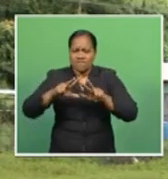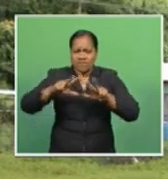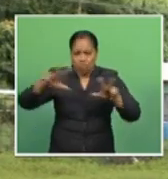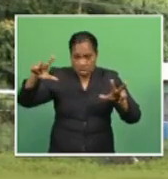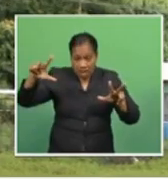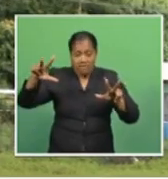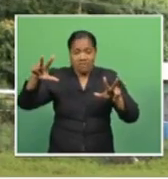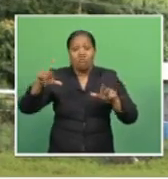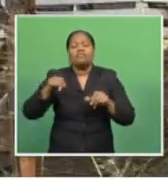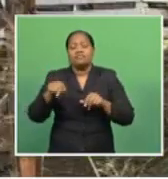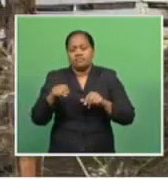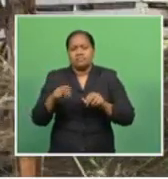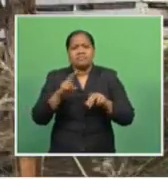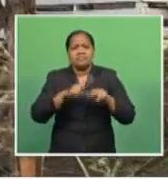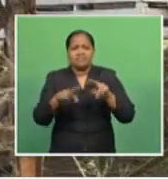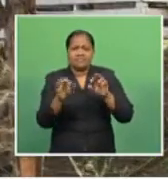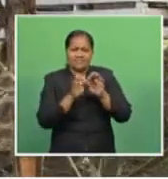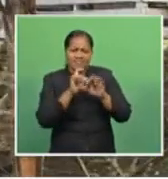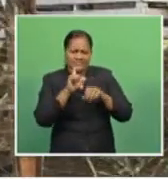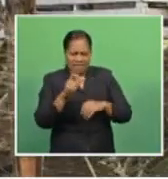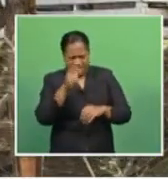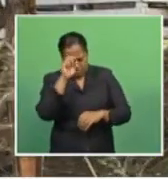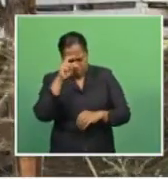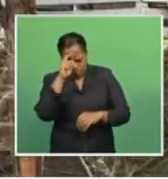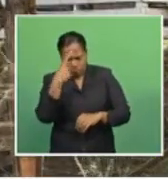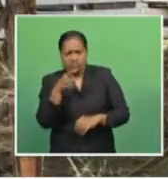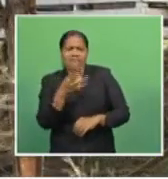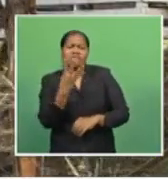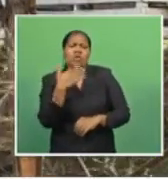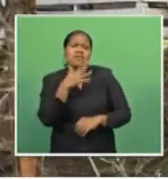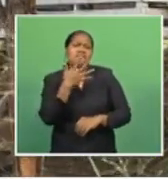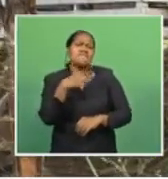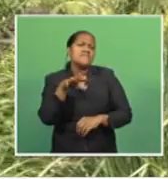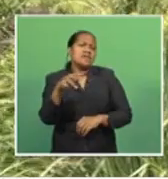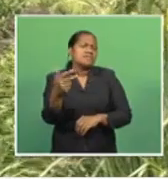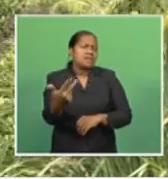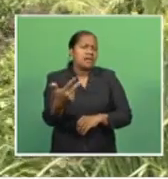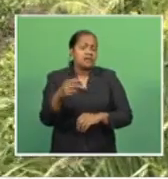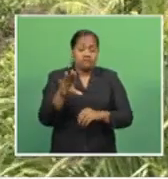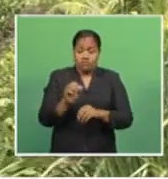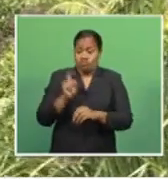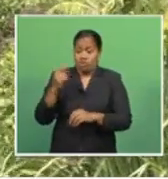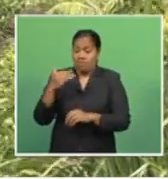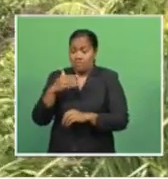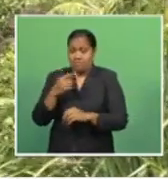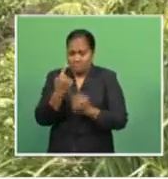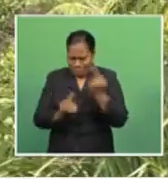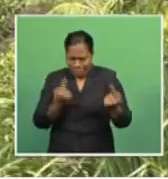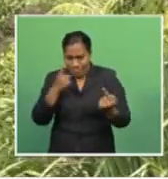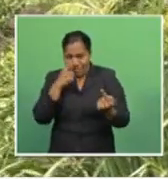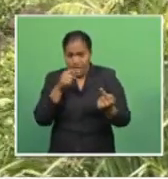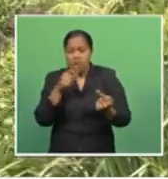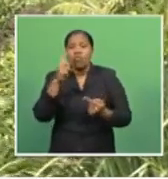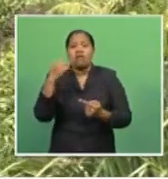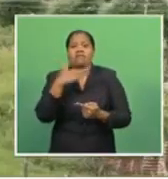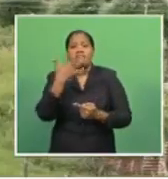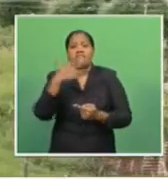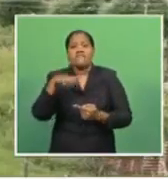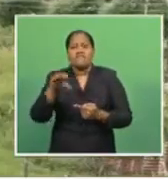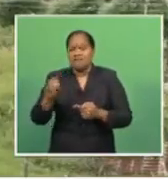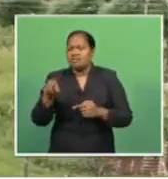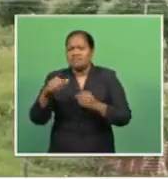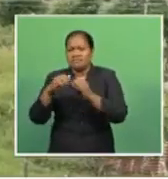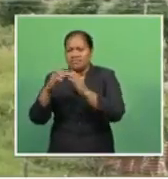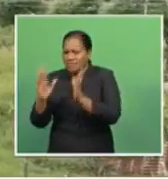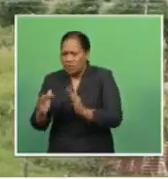FBC News understands 458 individuals from 150 households were screened by the mobile health